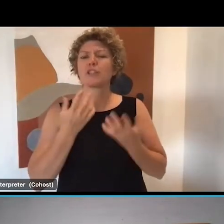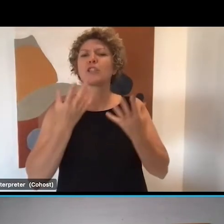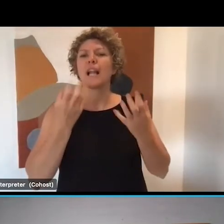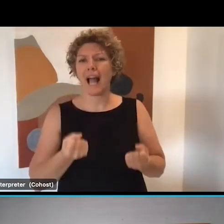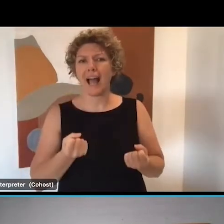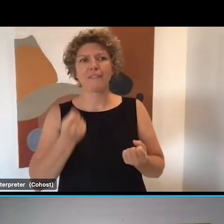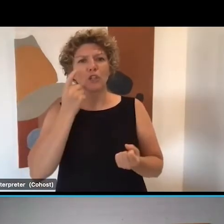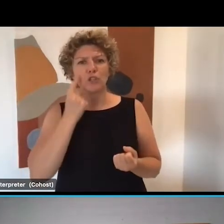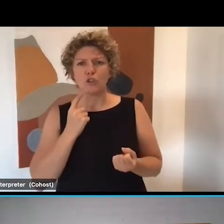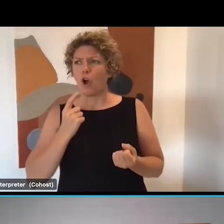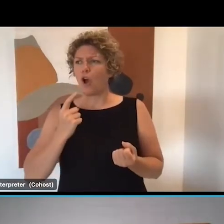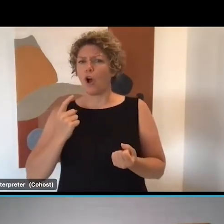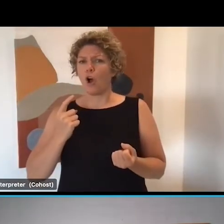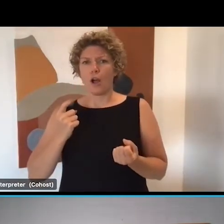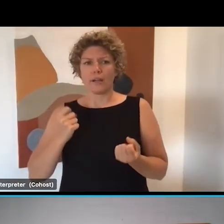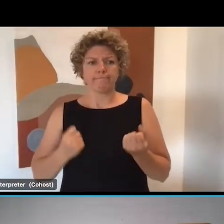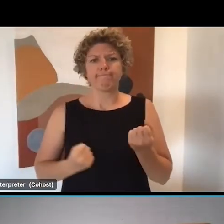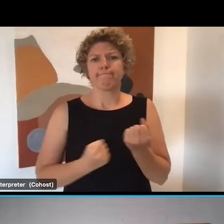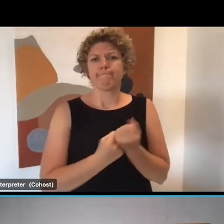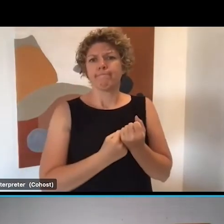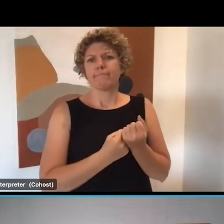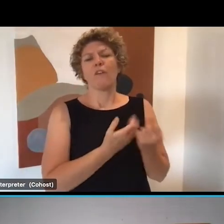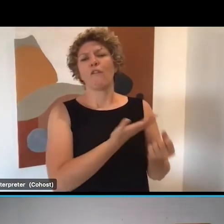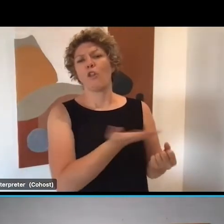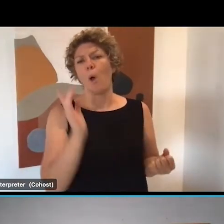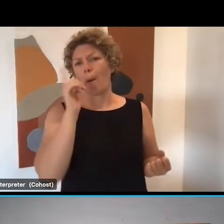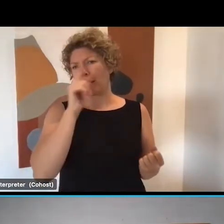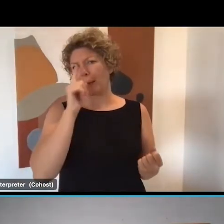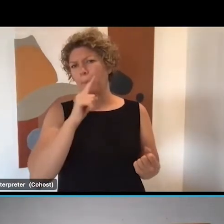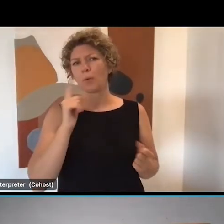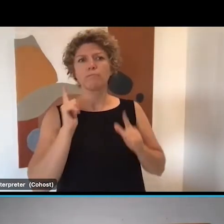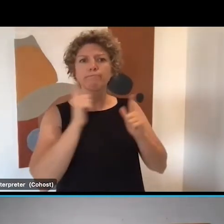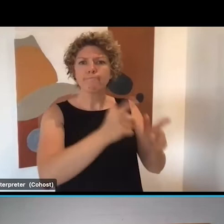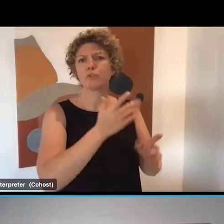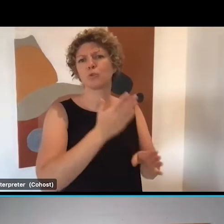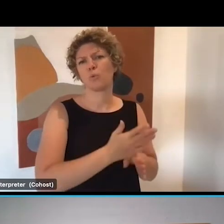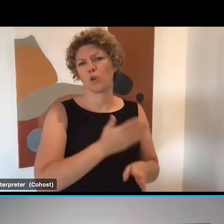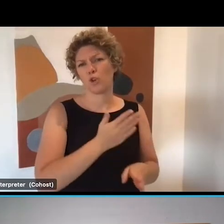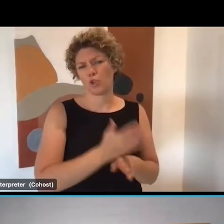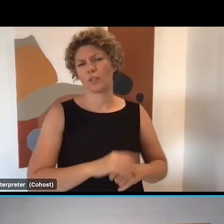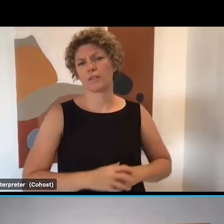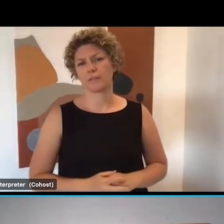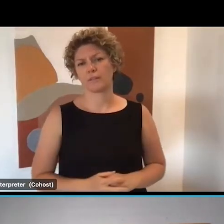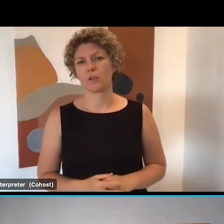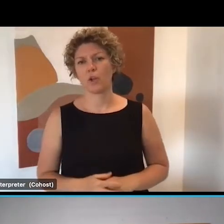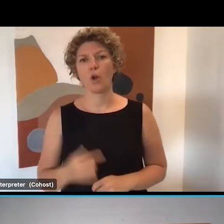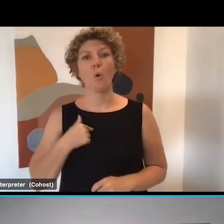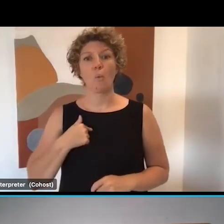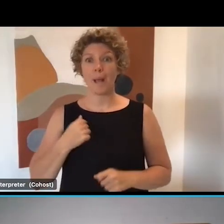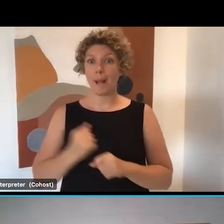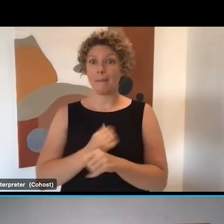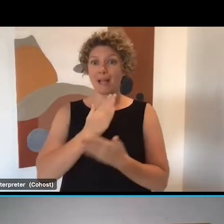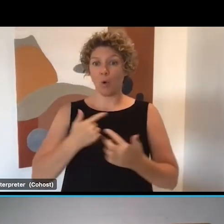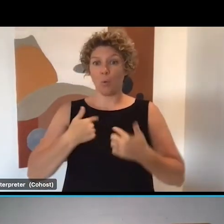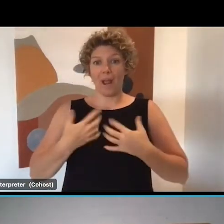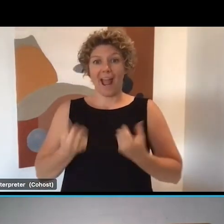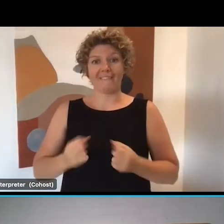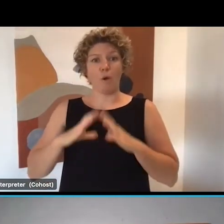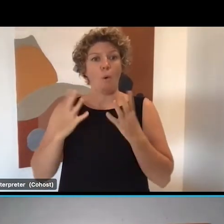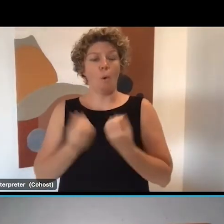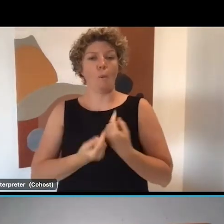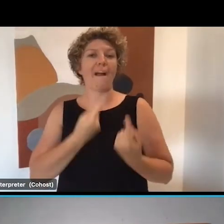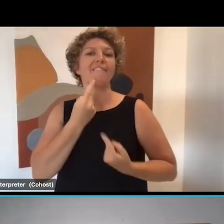aged care and support sector facing now. Our roles exist so you don't have to know everything that is going on. Your employment